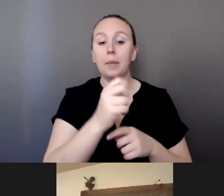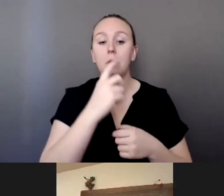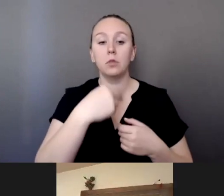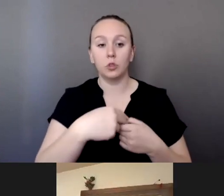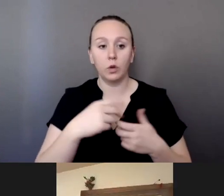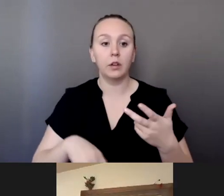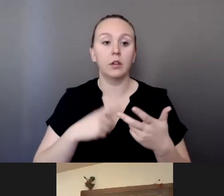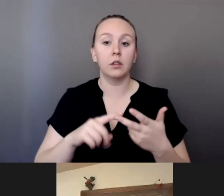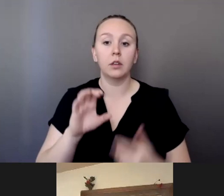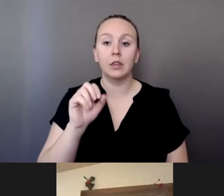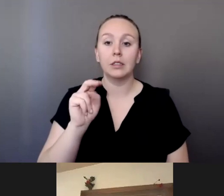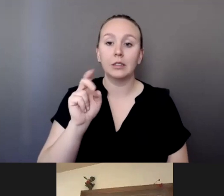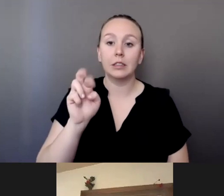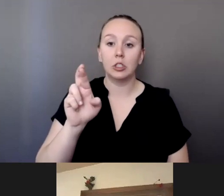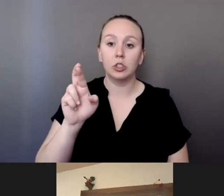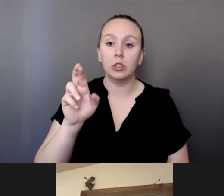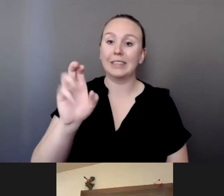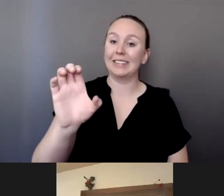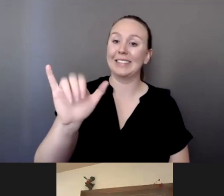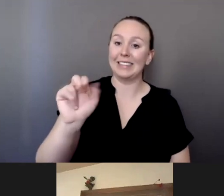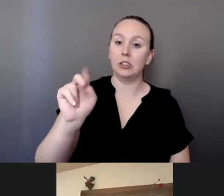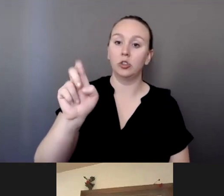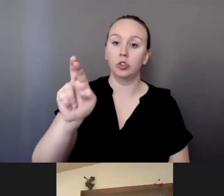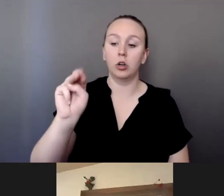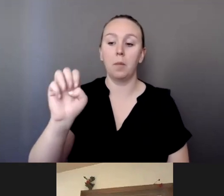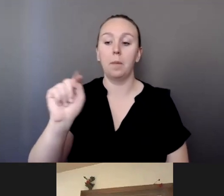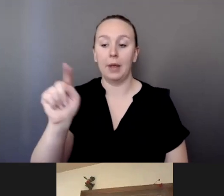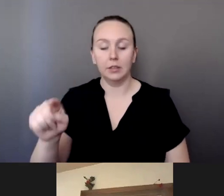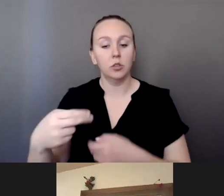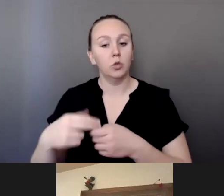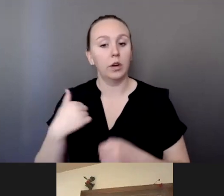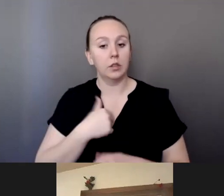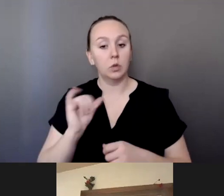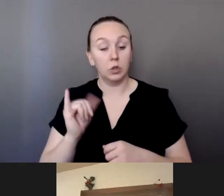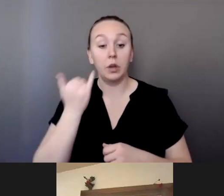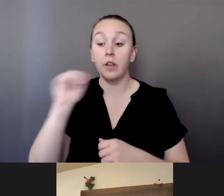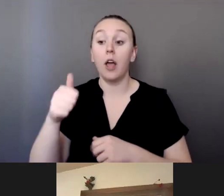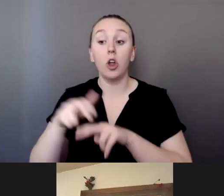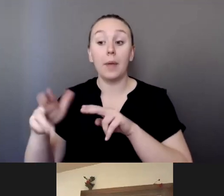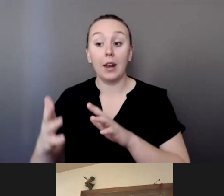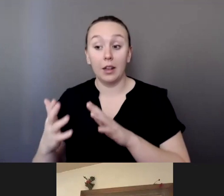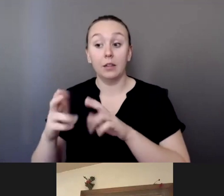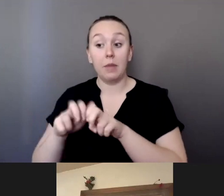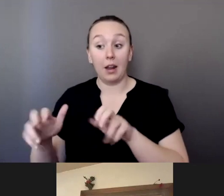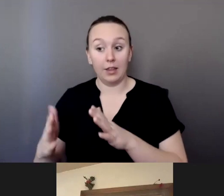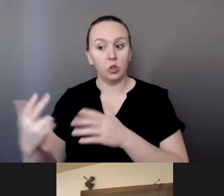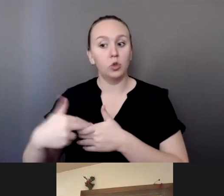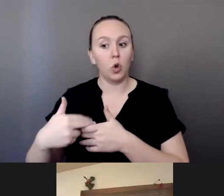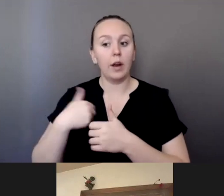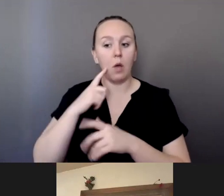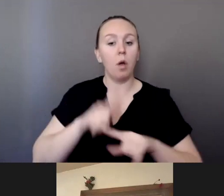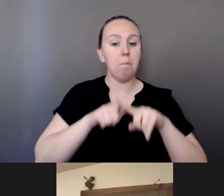is from the Shoshone Bannock Nation. If some other panelists do join us, I will pause in those moments so that we can recognize them.